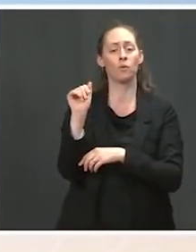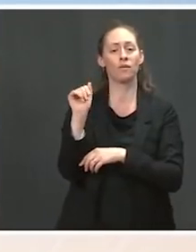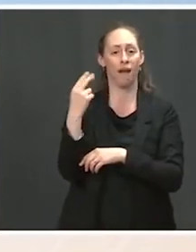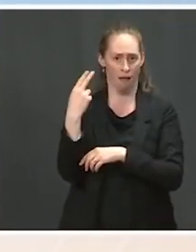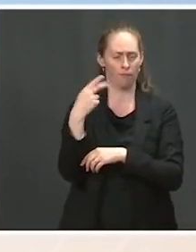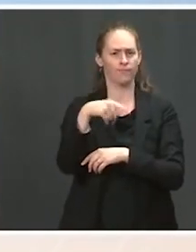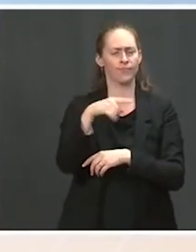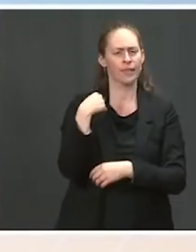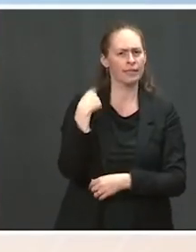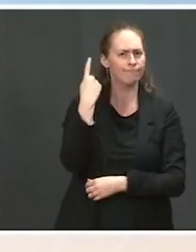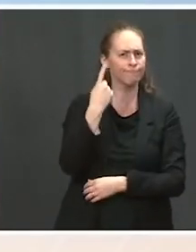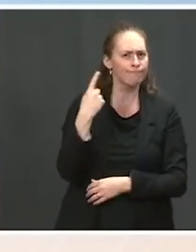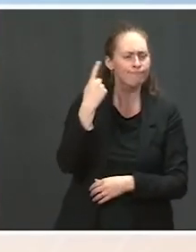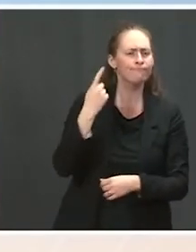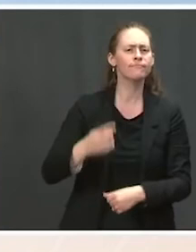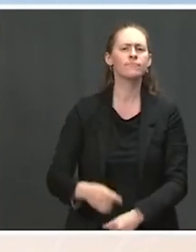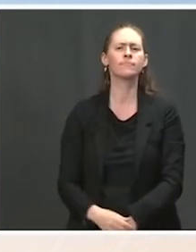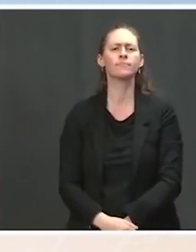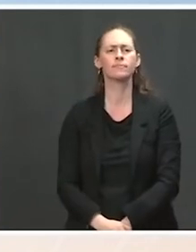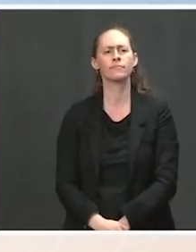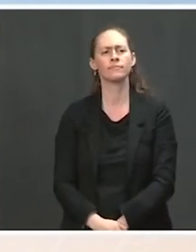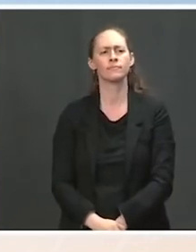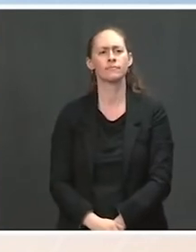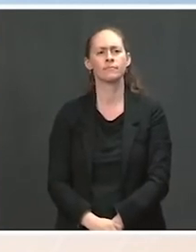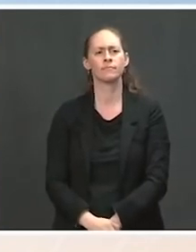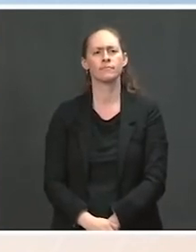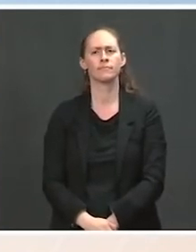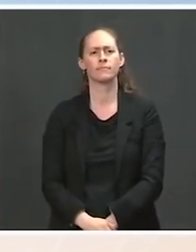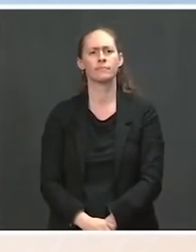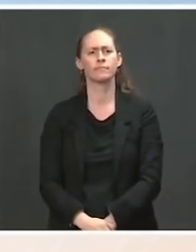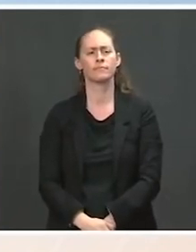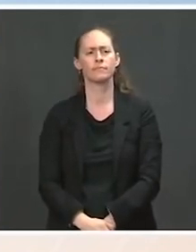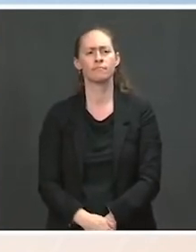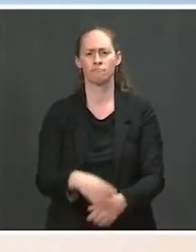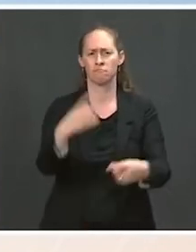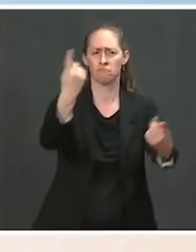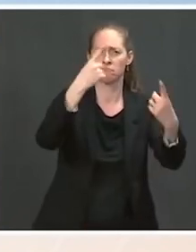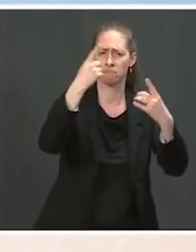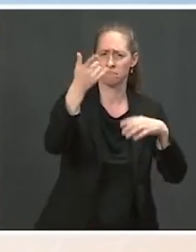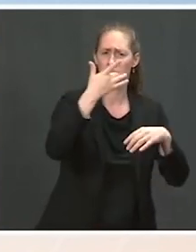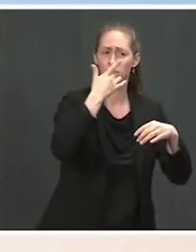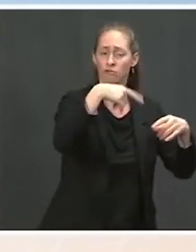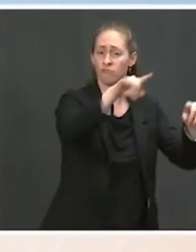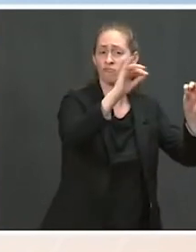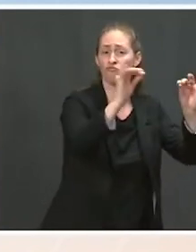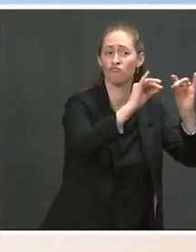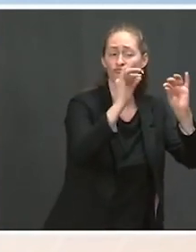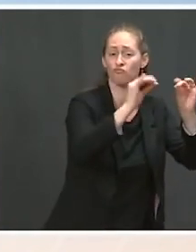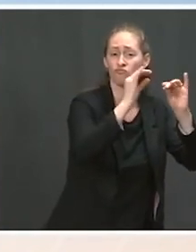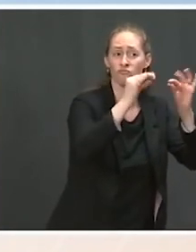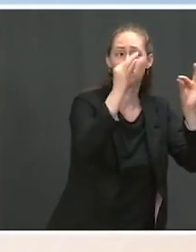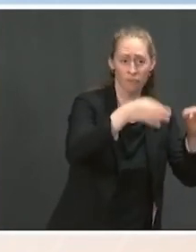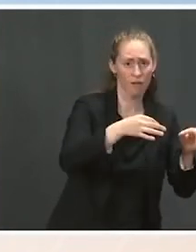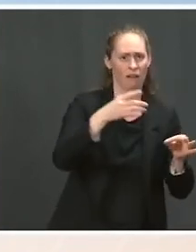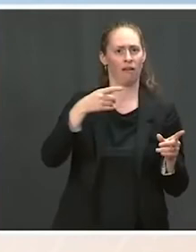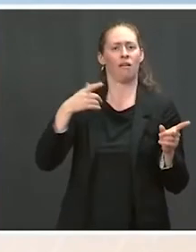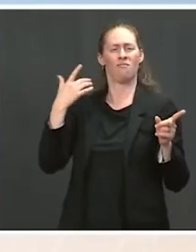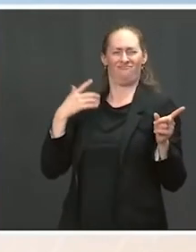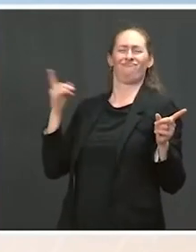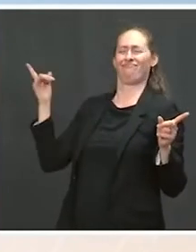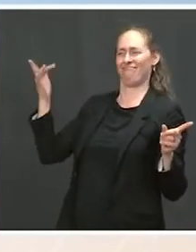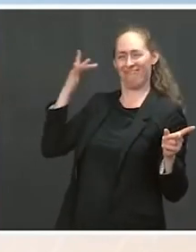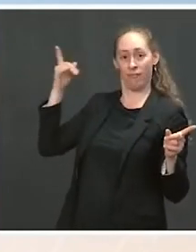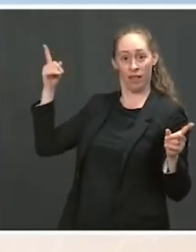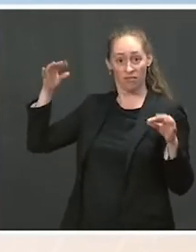executive action. Do you think there's room for bipartisan work there, or are we probably looking at executive action from this administration? Well, I